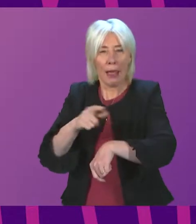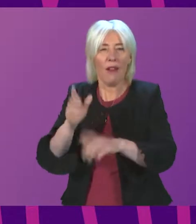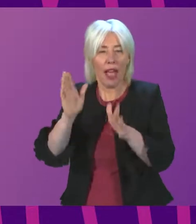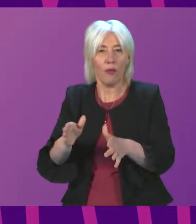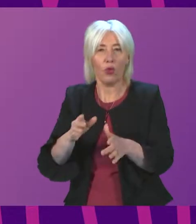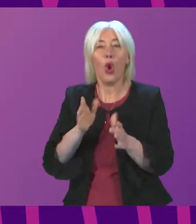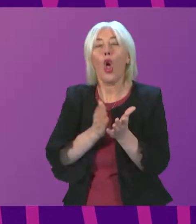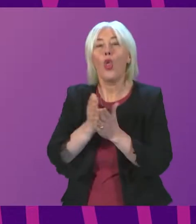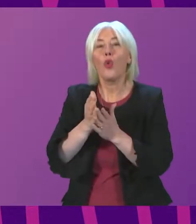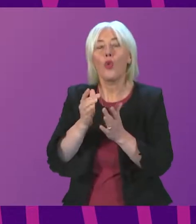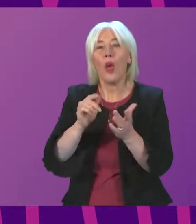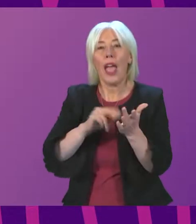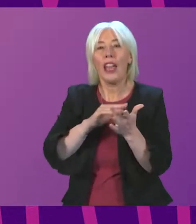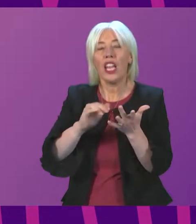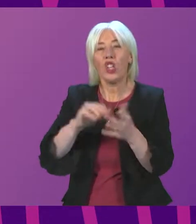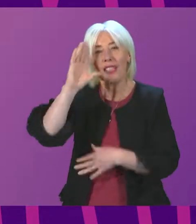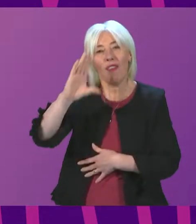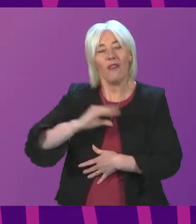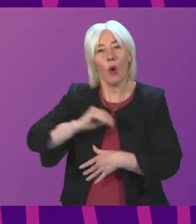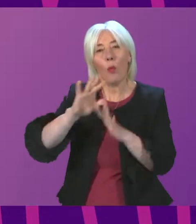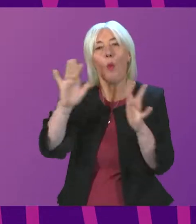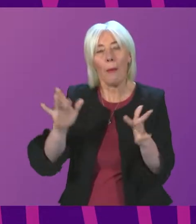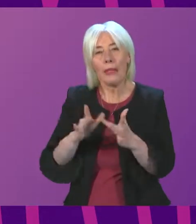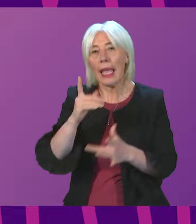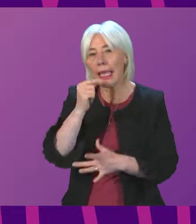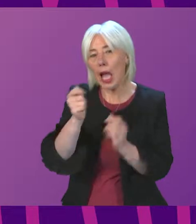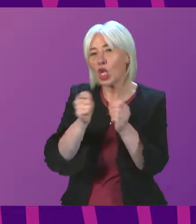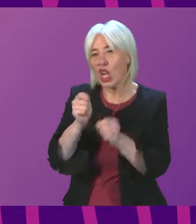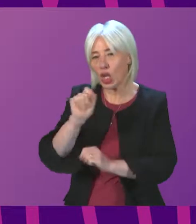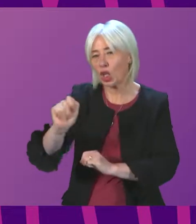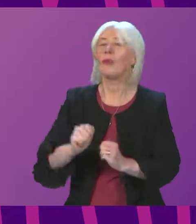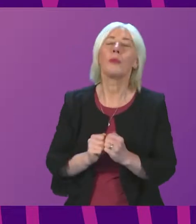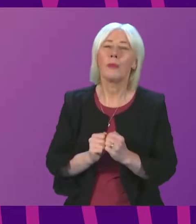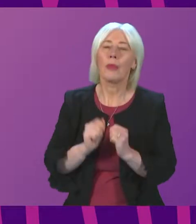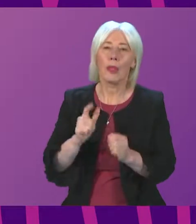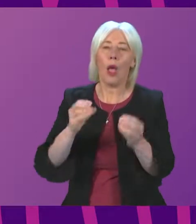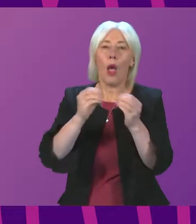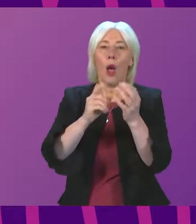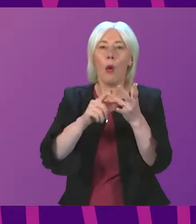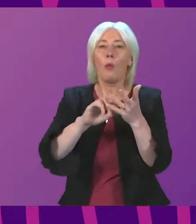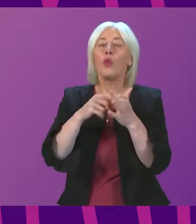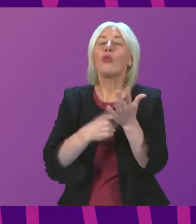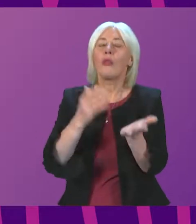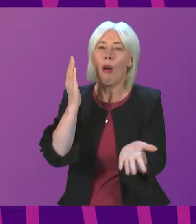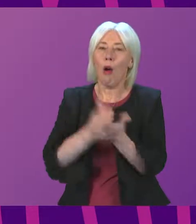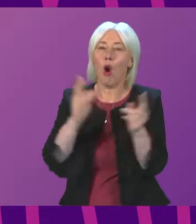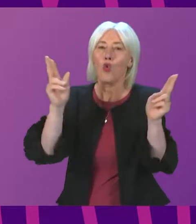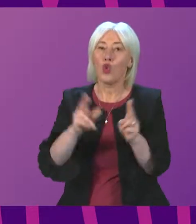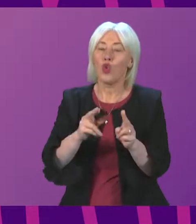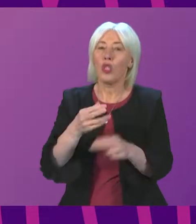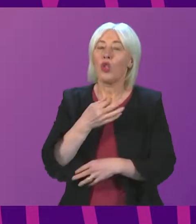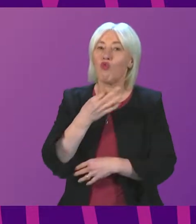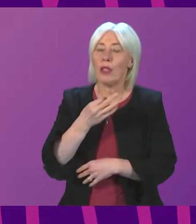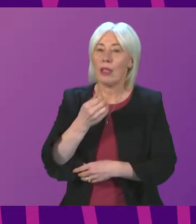or by phoning the vaccination hotline. It is beyond any doubt that getting the booster significantly reduces your chance of falling